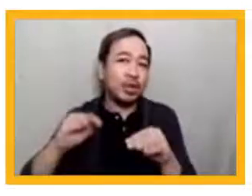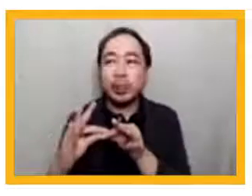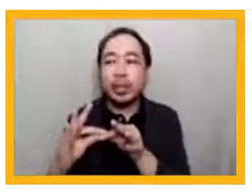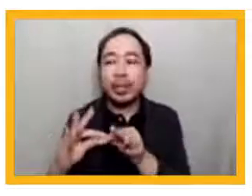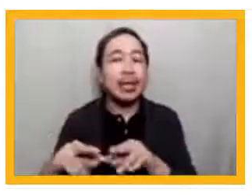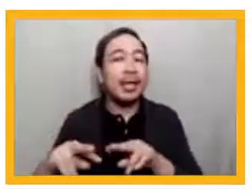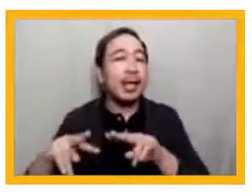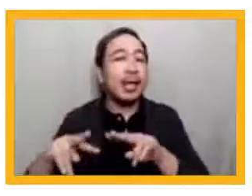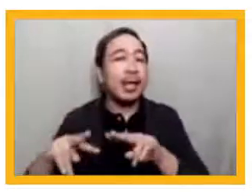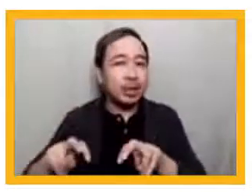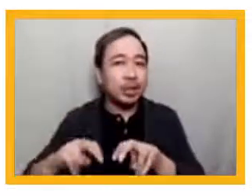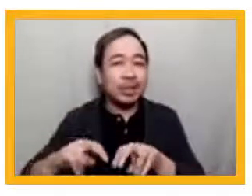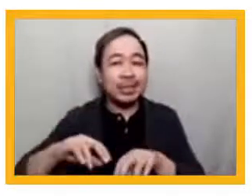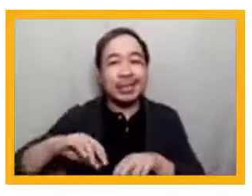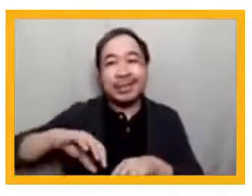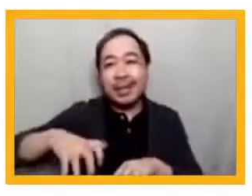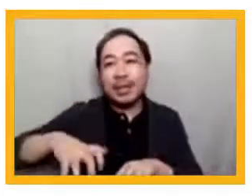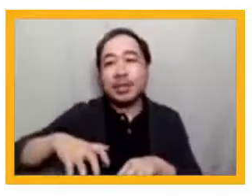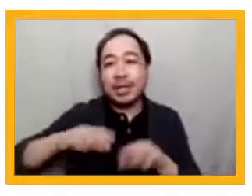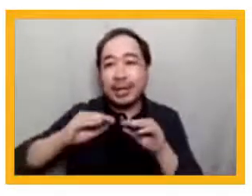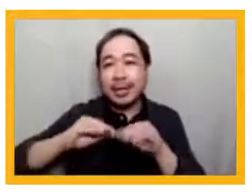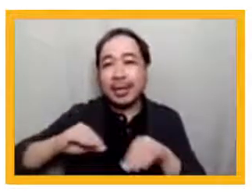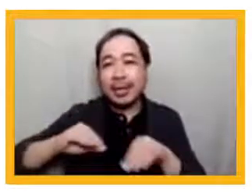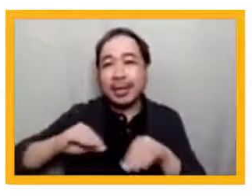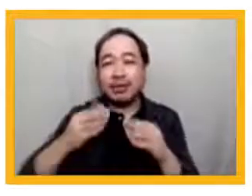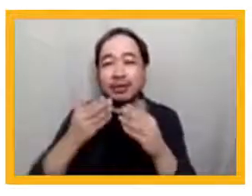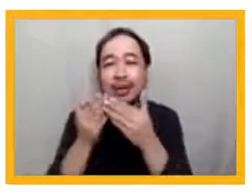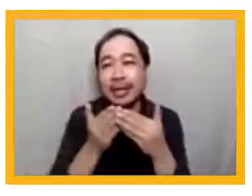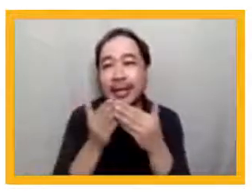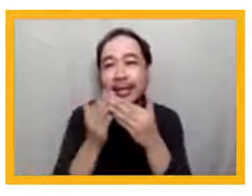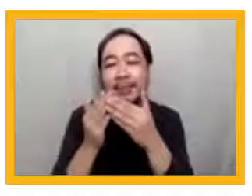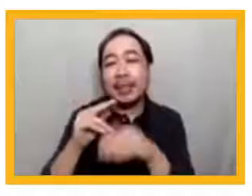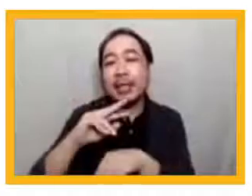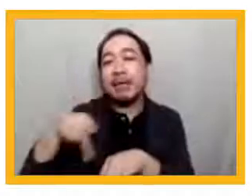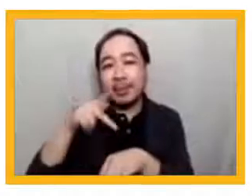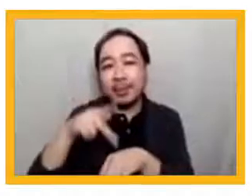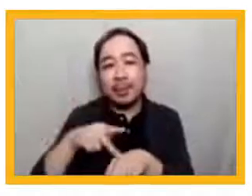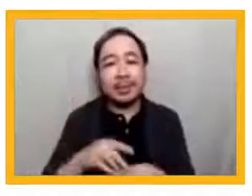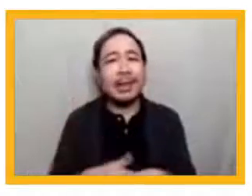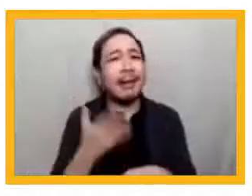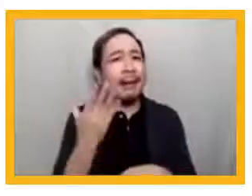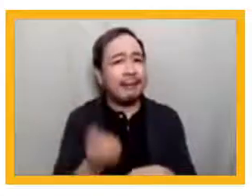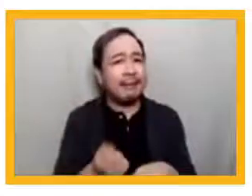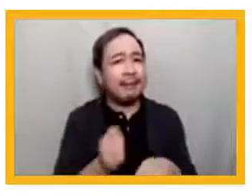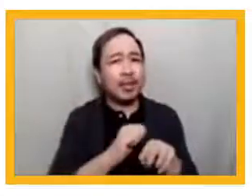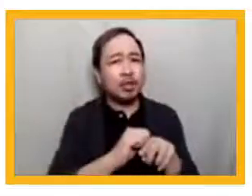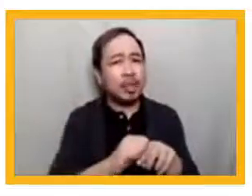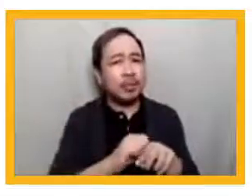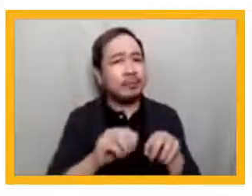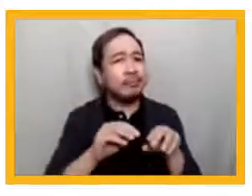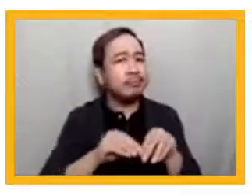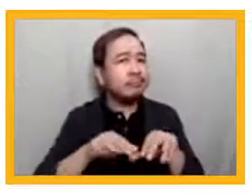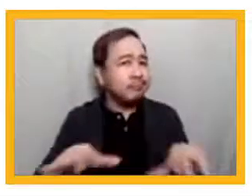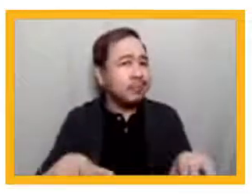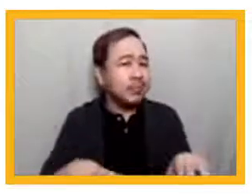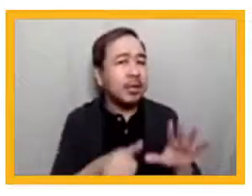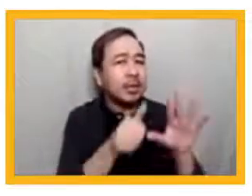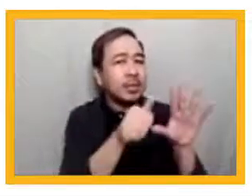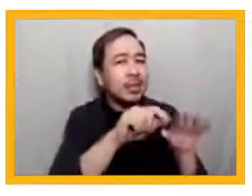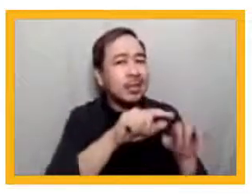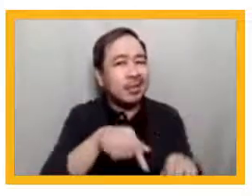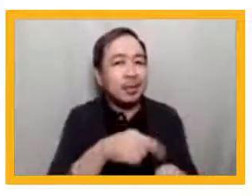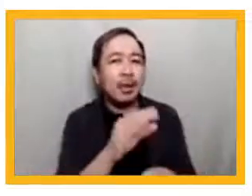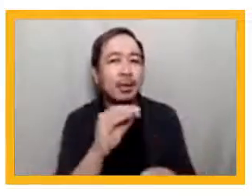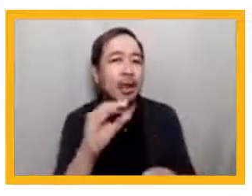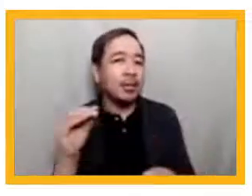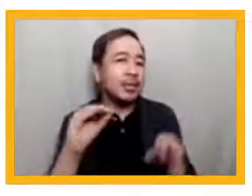National Educators Academy of the Philippines. In fact, we've run sessions that have reached over 6,000 teachers. And